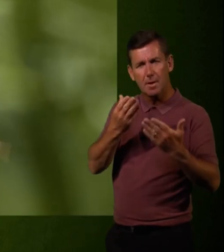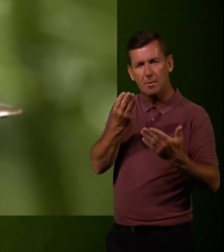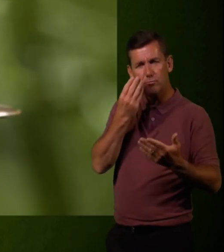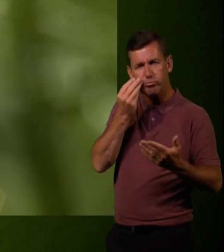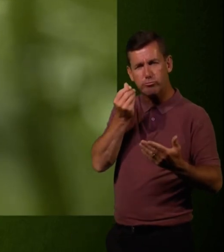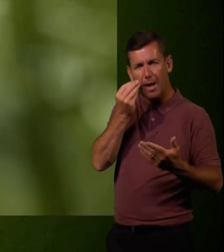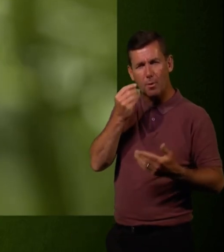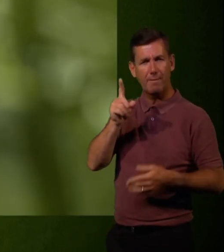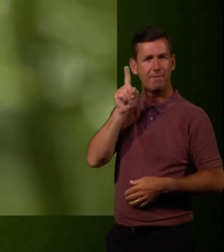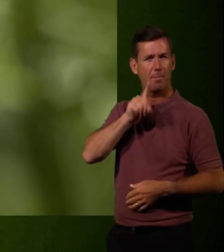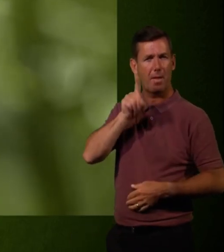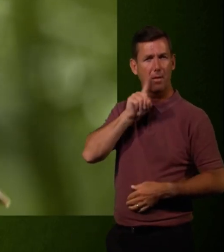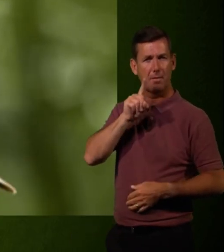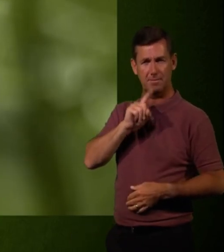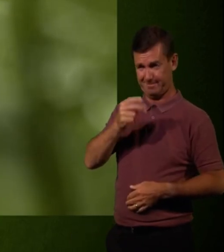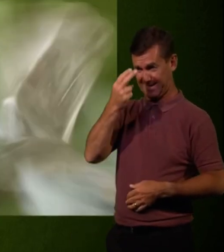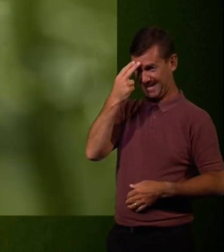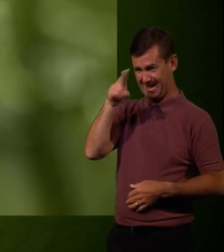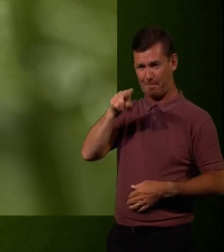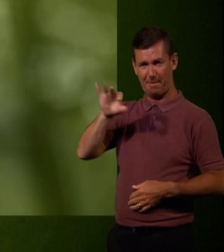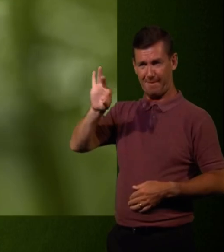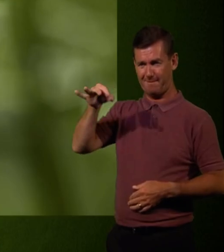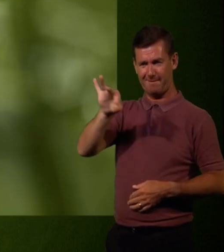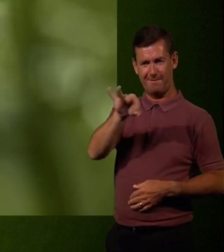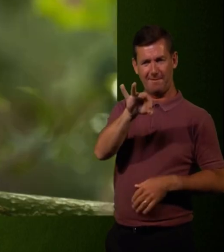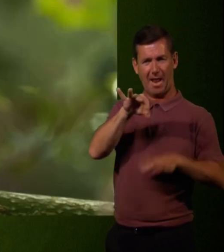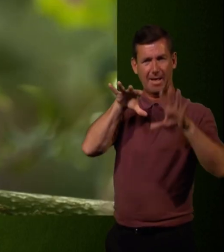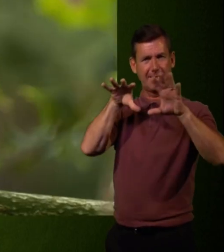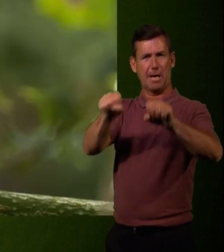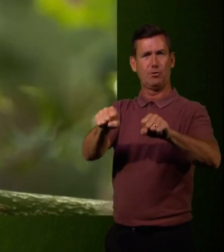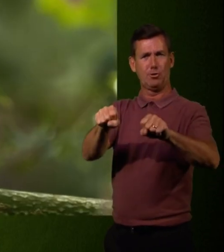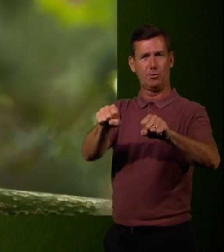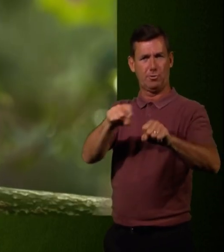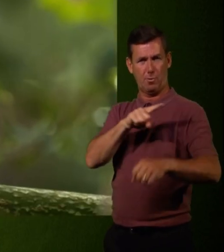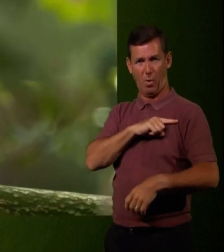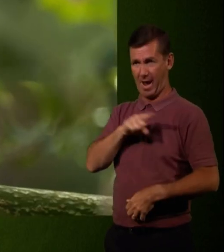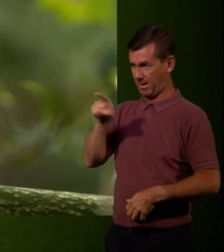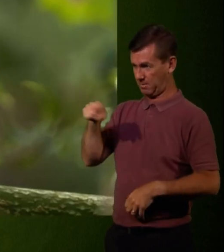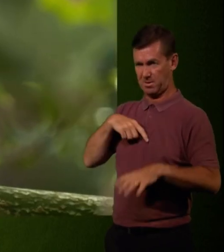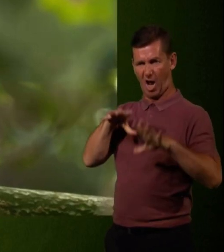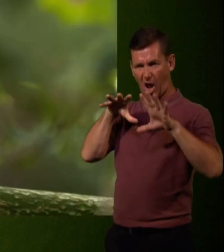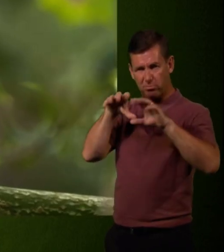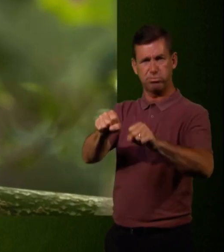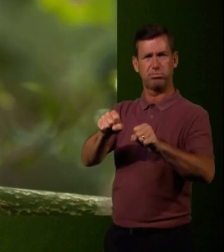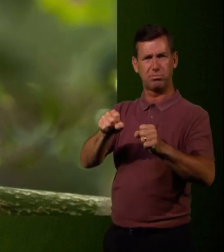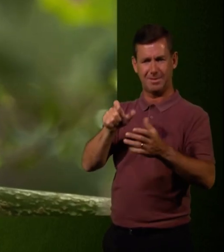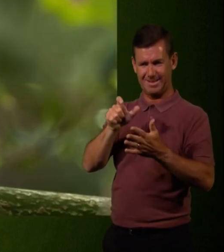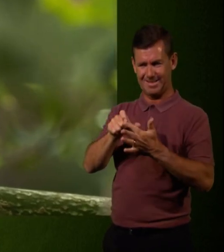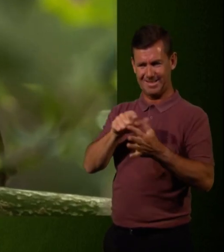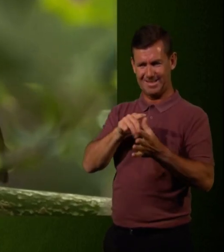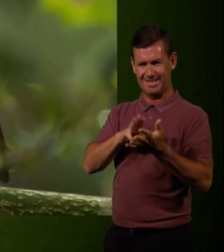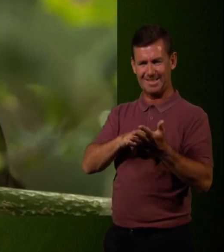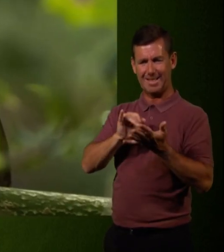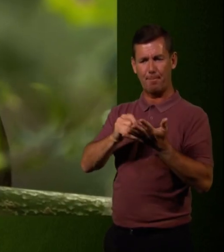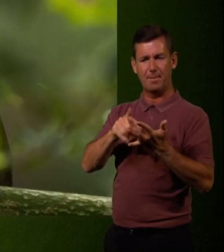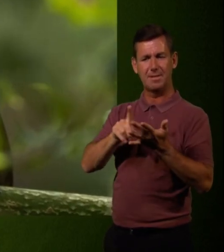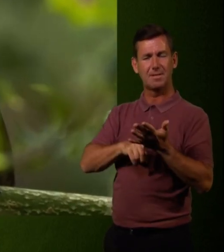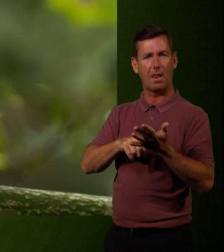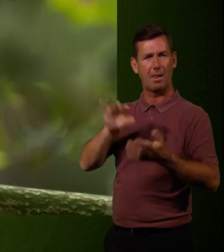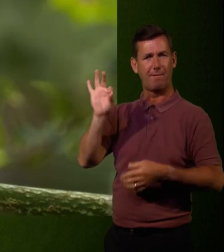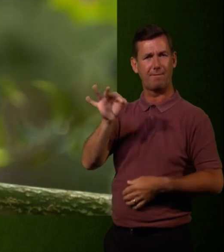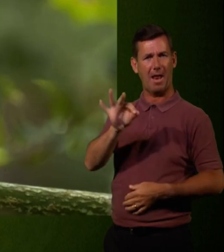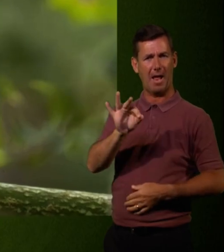see her here. This is why they call Flycatchers. She's not just got a fly, she's got a damselfly. This female proved to be a real